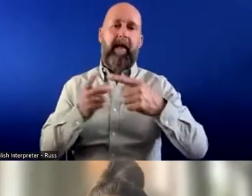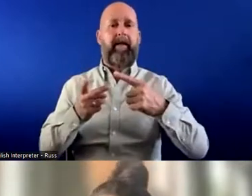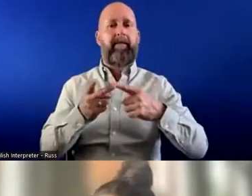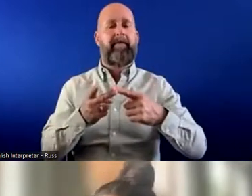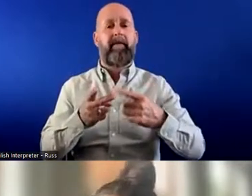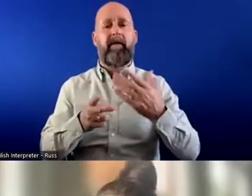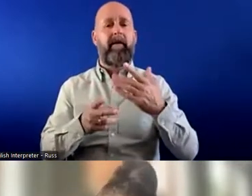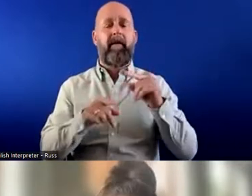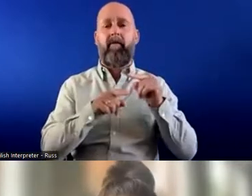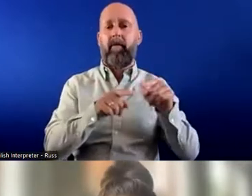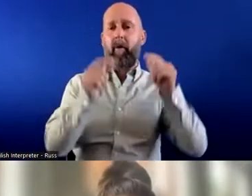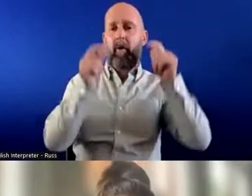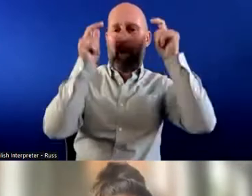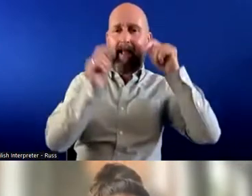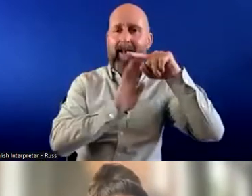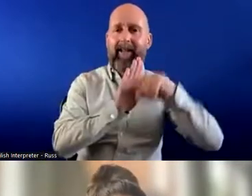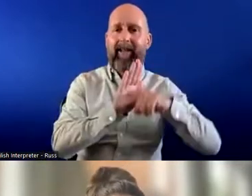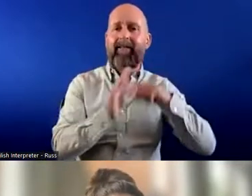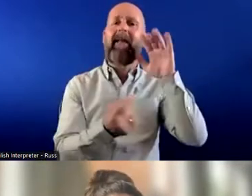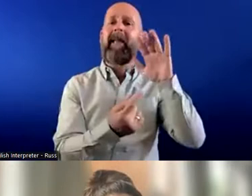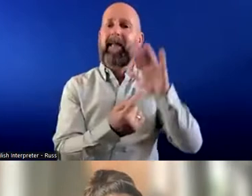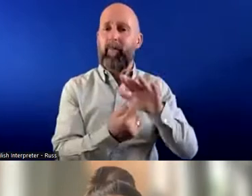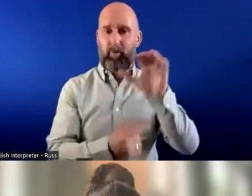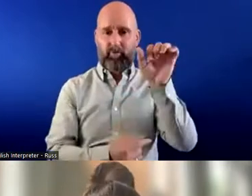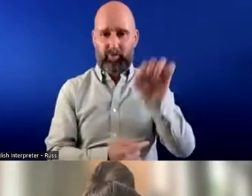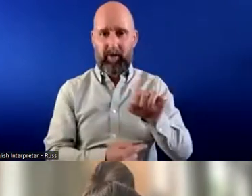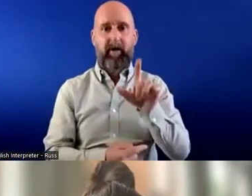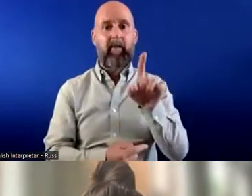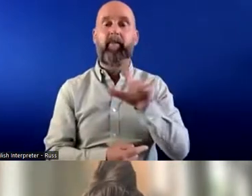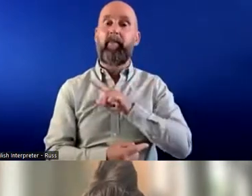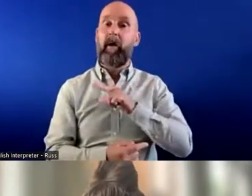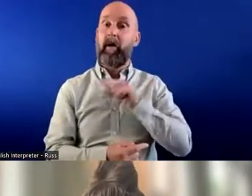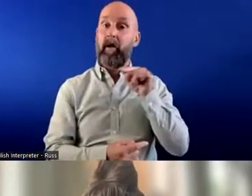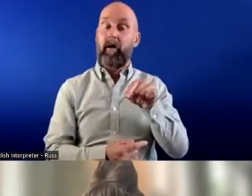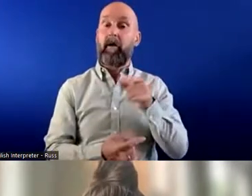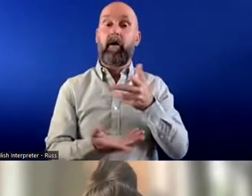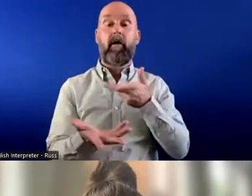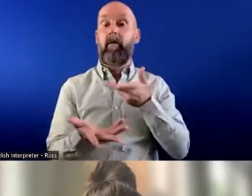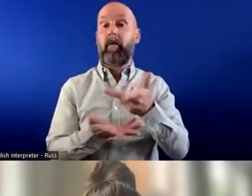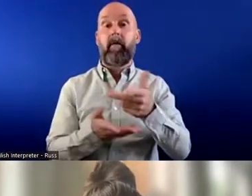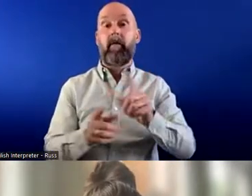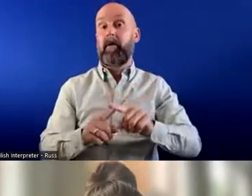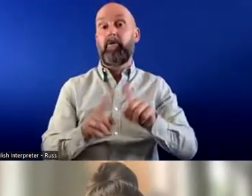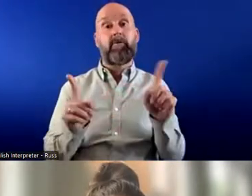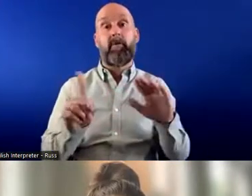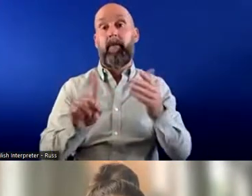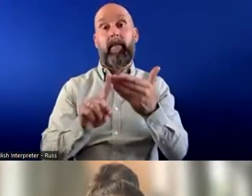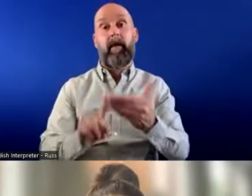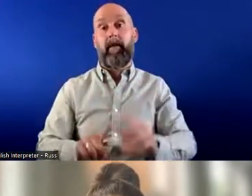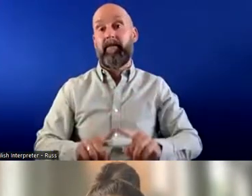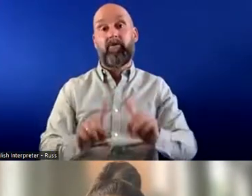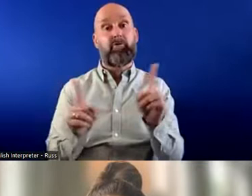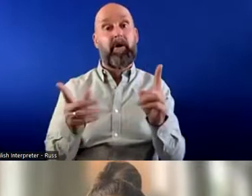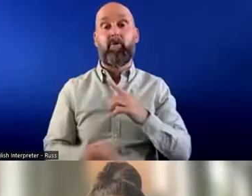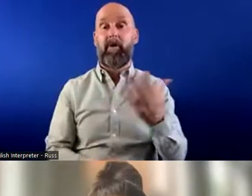legal piece, which is really, really important as well. But I think the conversation has changed recently. And it's so